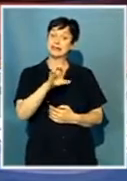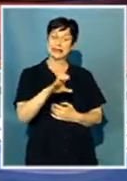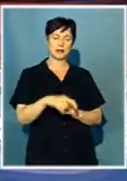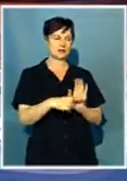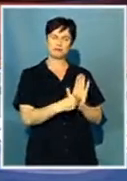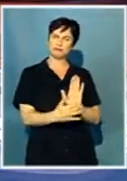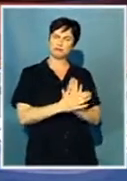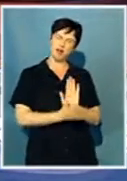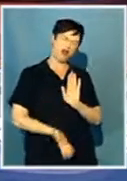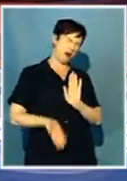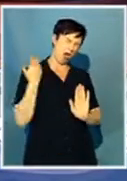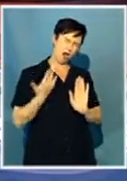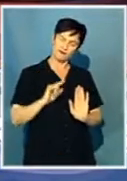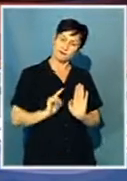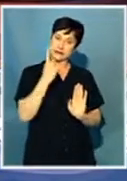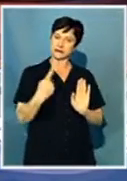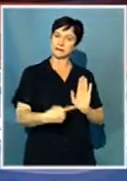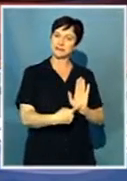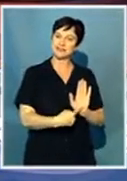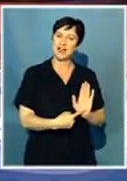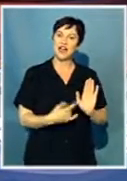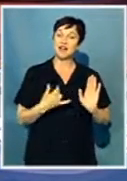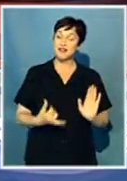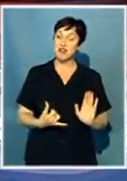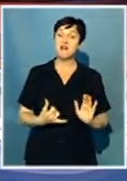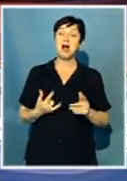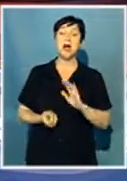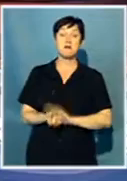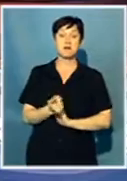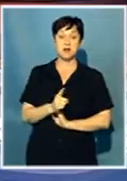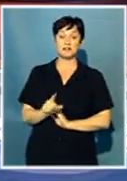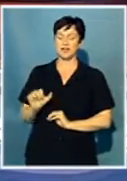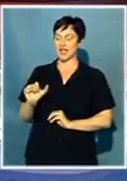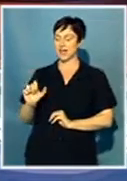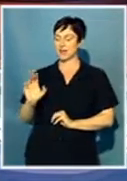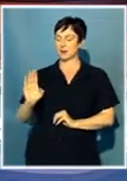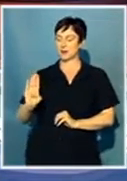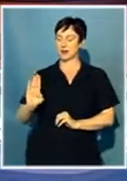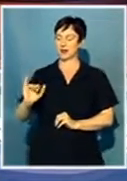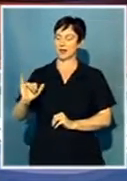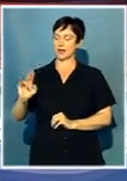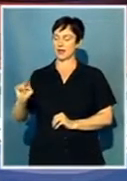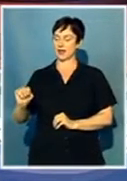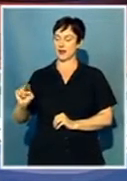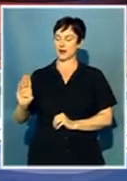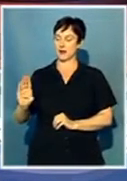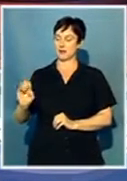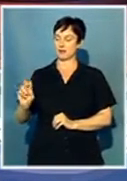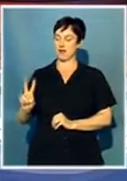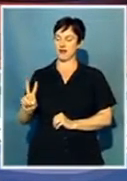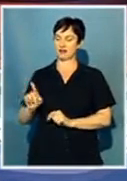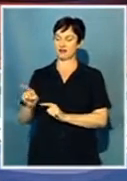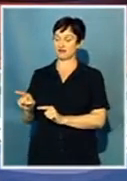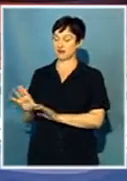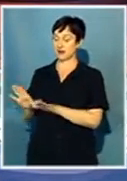JSC, today being taken over in one of the largest corporate deals in history. Yep, today shareholders voted in favour of the